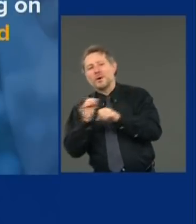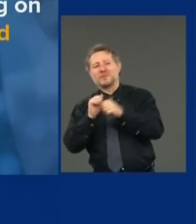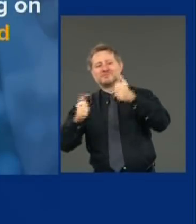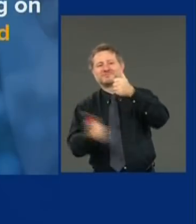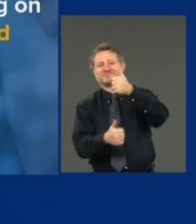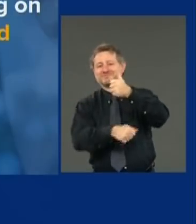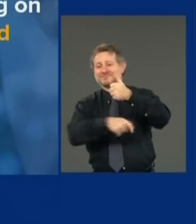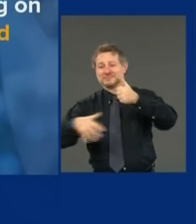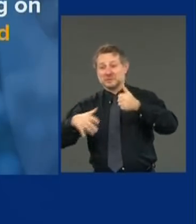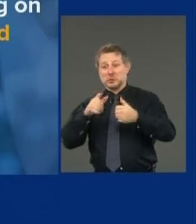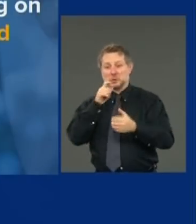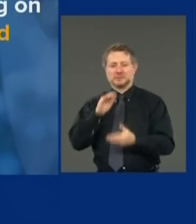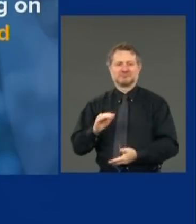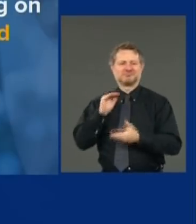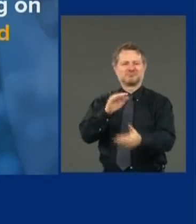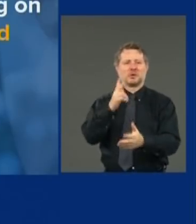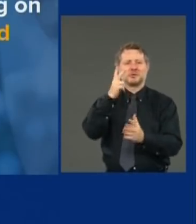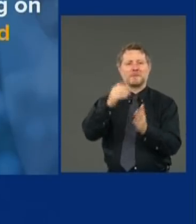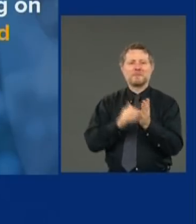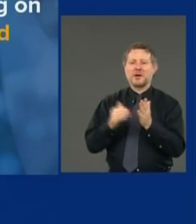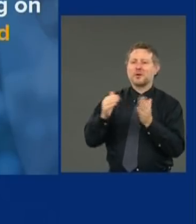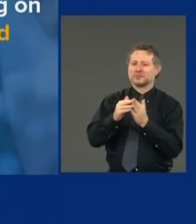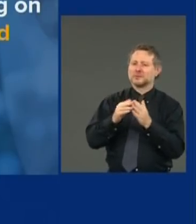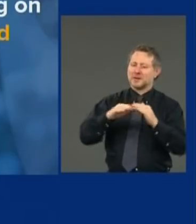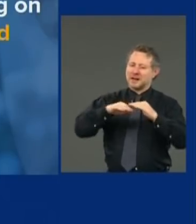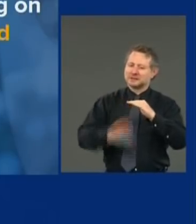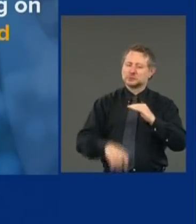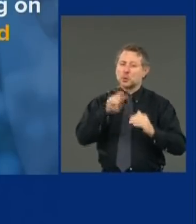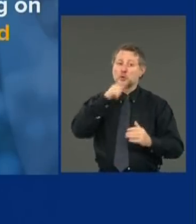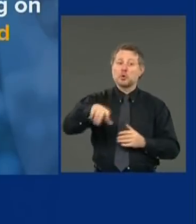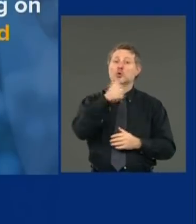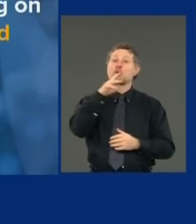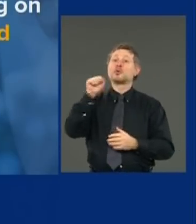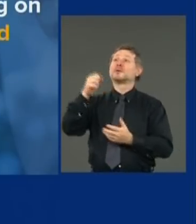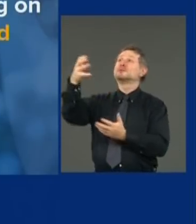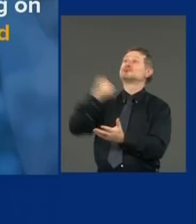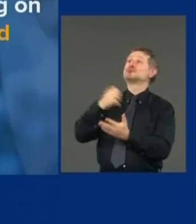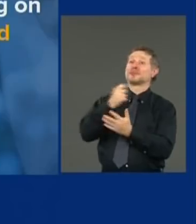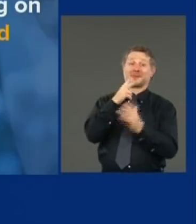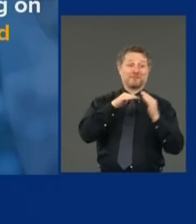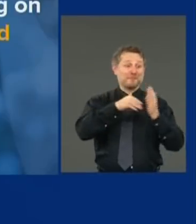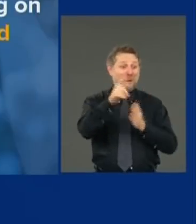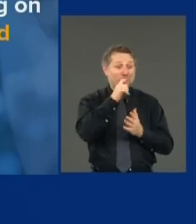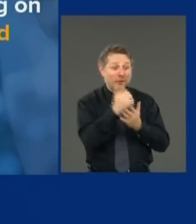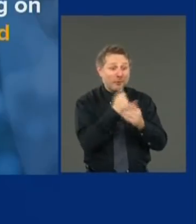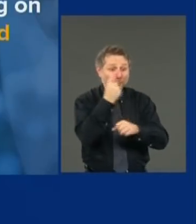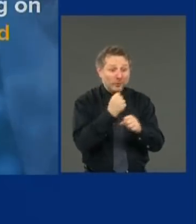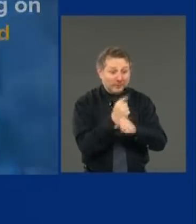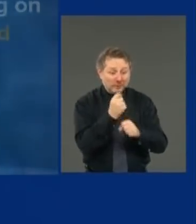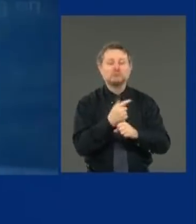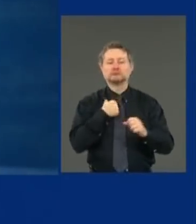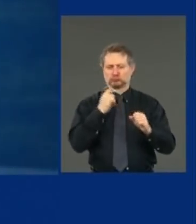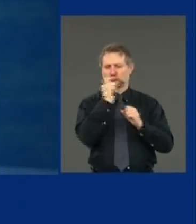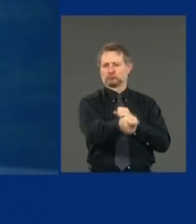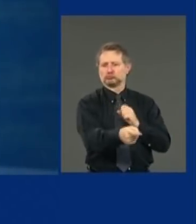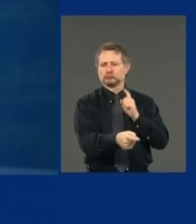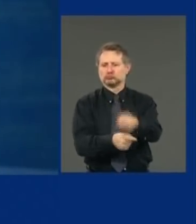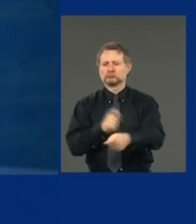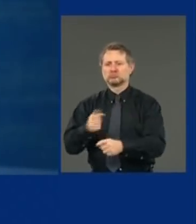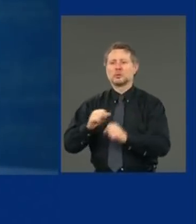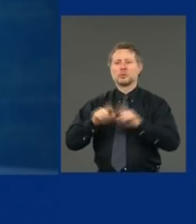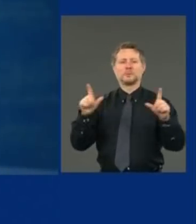million in gross revenues. People who are interested in participating in this program can go to the website that is on the screen.